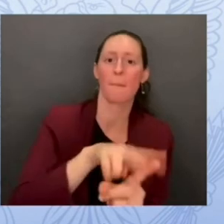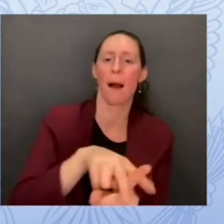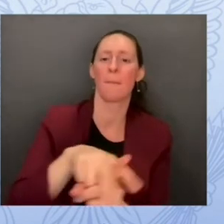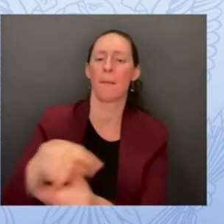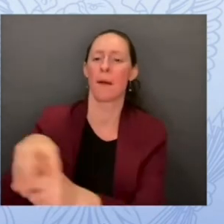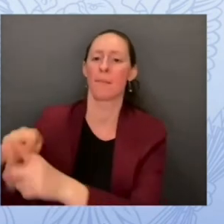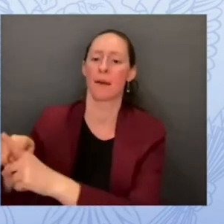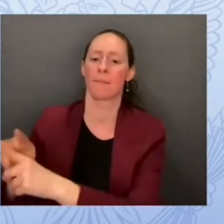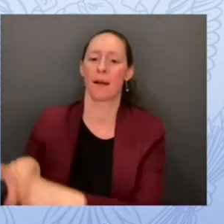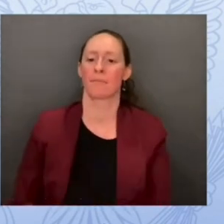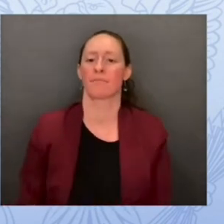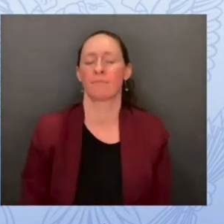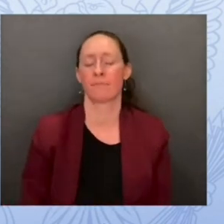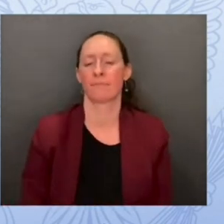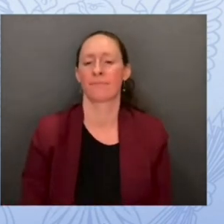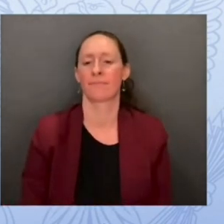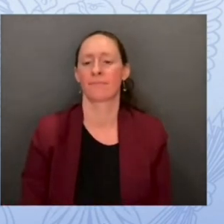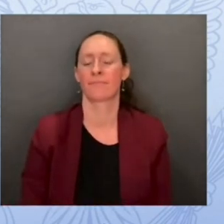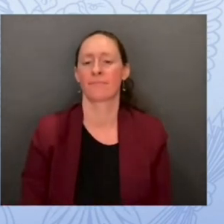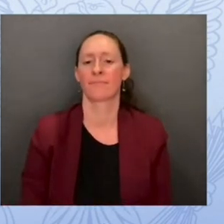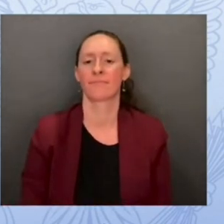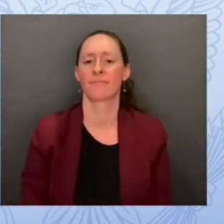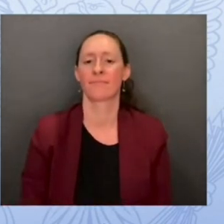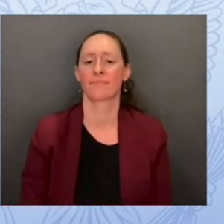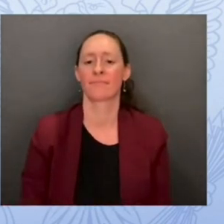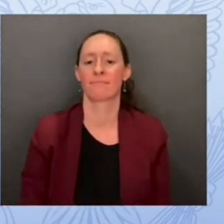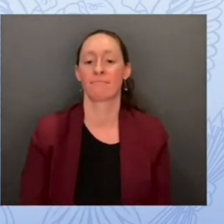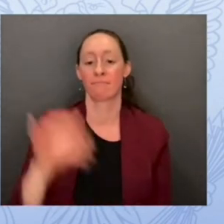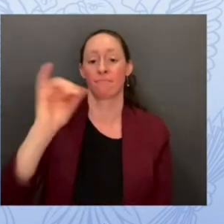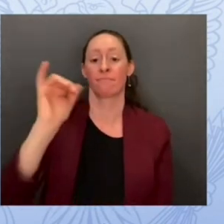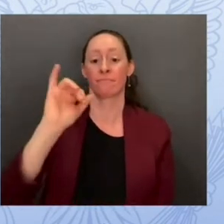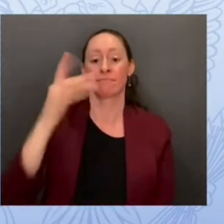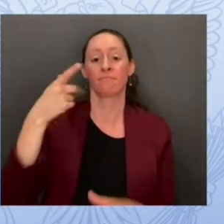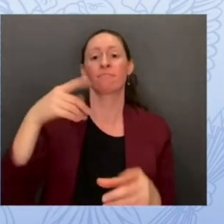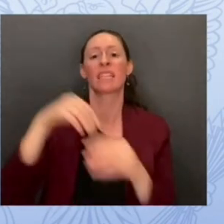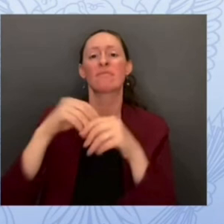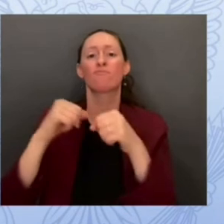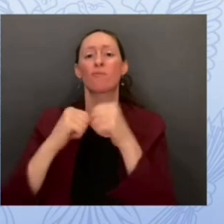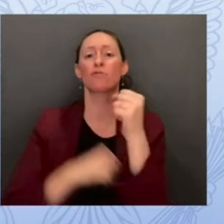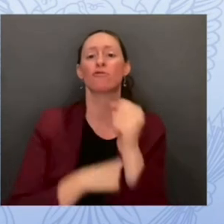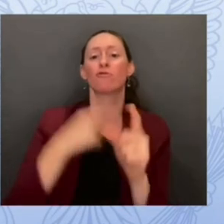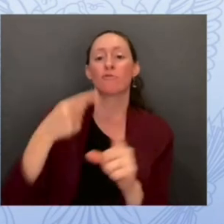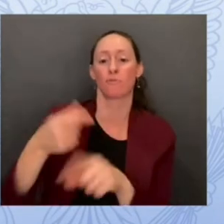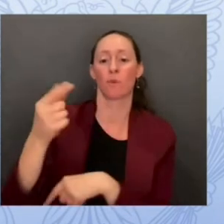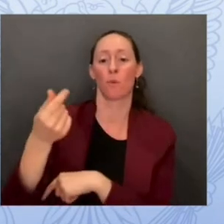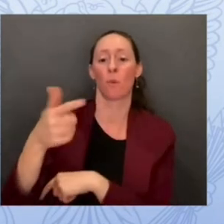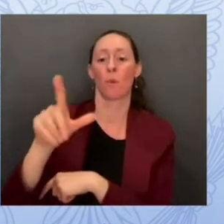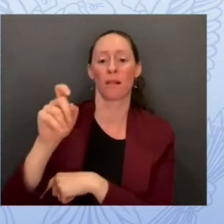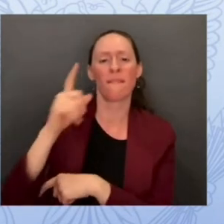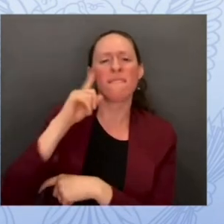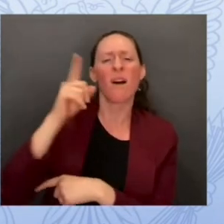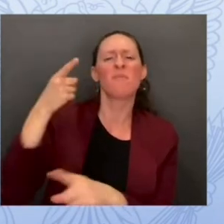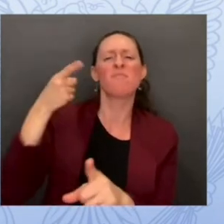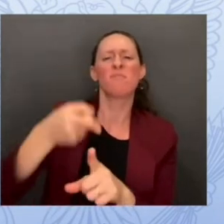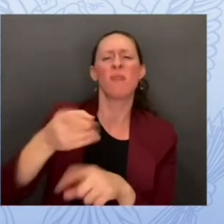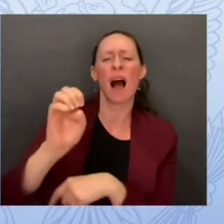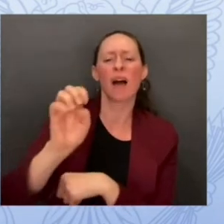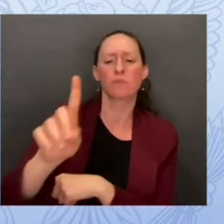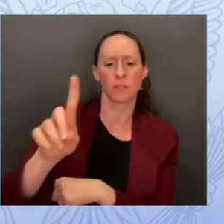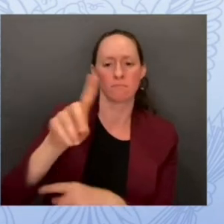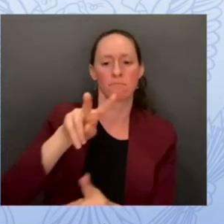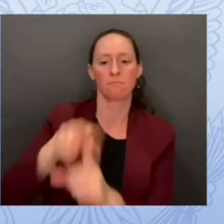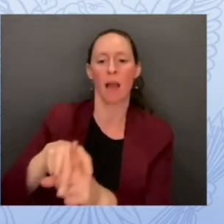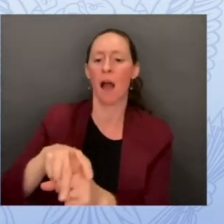infrastructure that google for education runs on is the very same infrastructure that the products you know so well